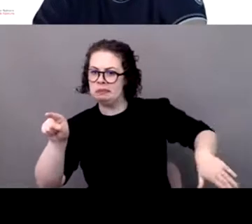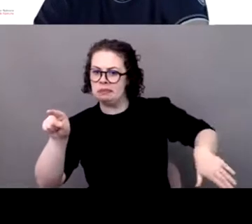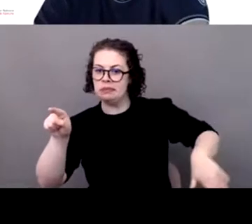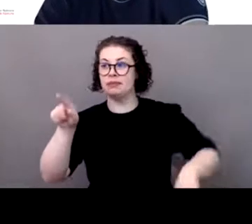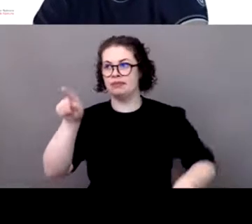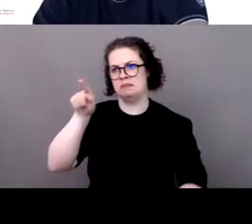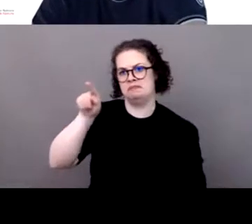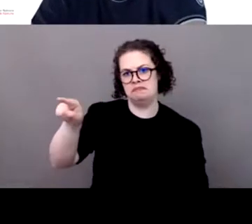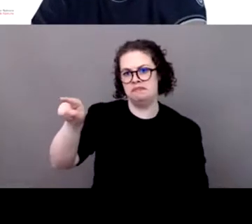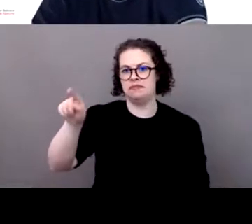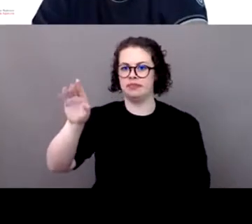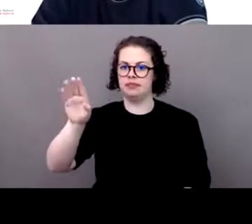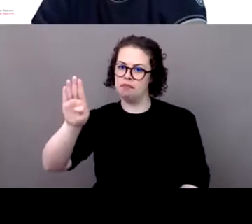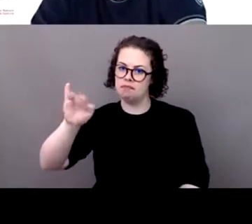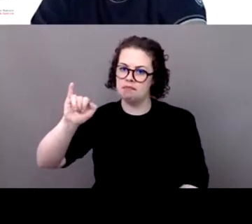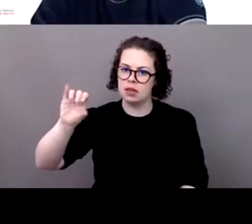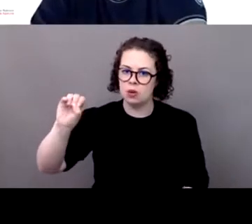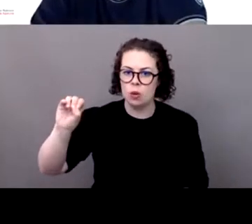practice together.